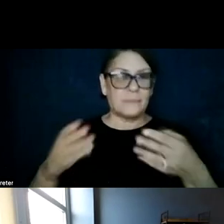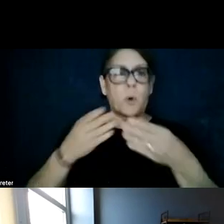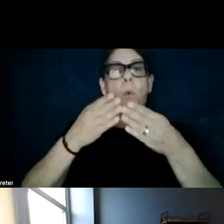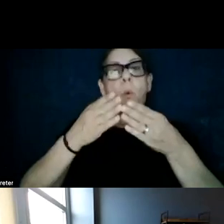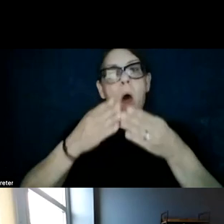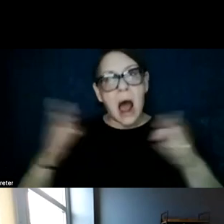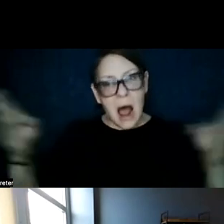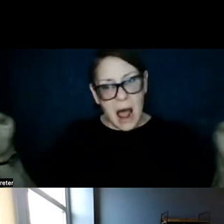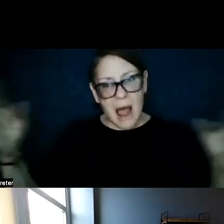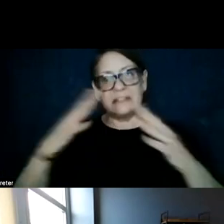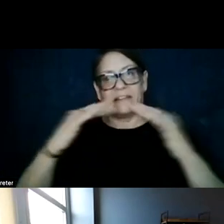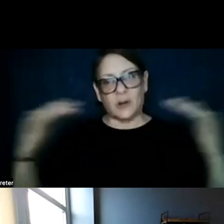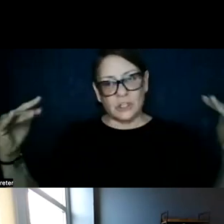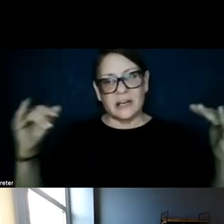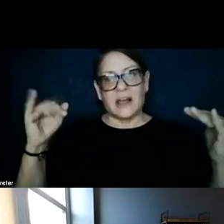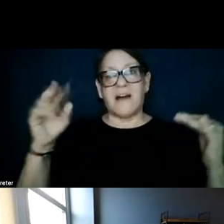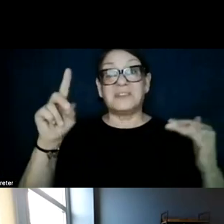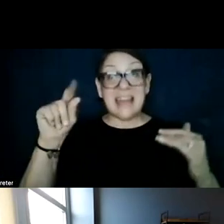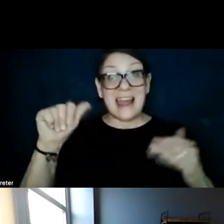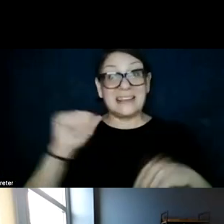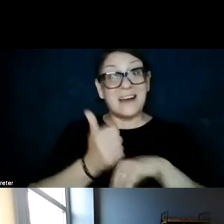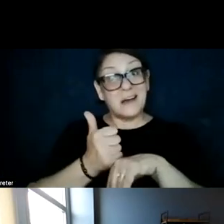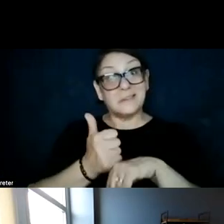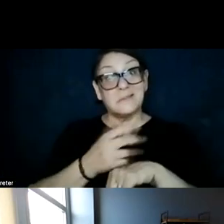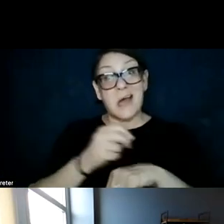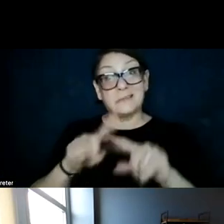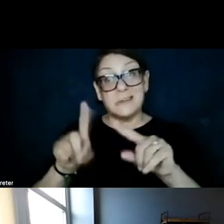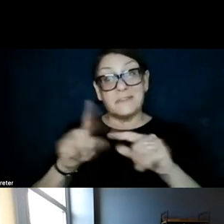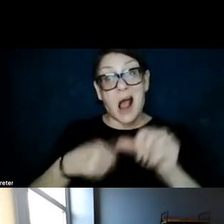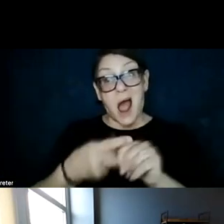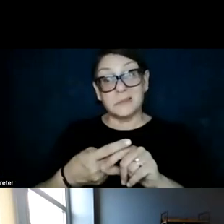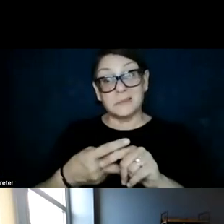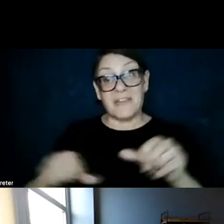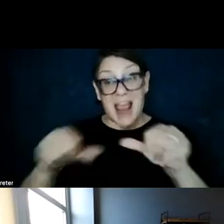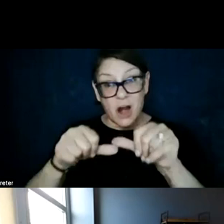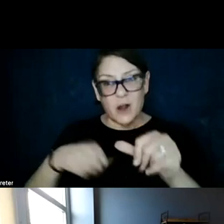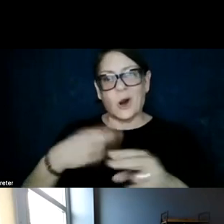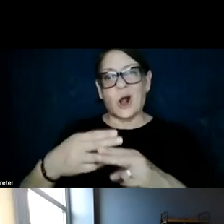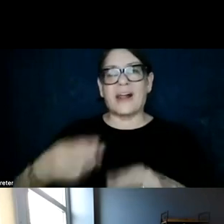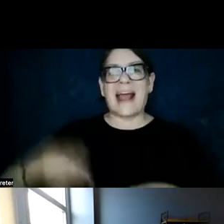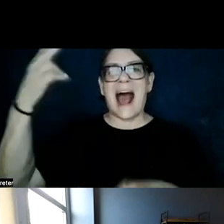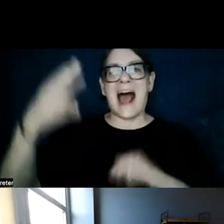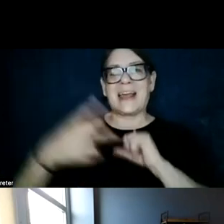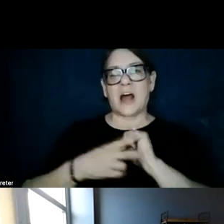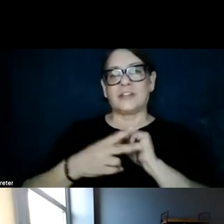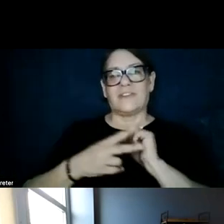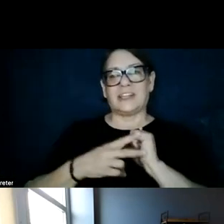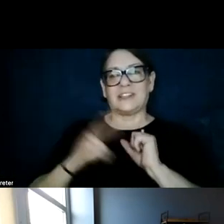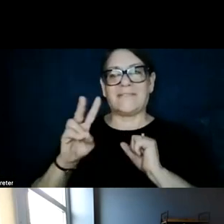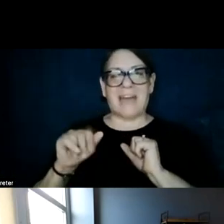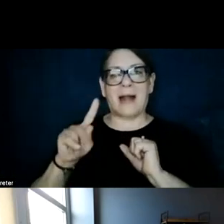diversity of data sets and area types, which we're calling high conservation value. And